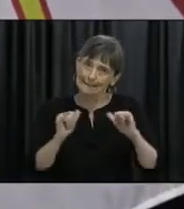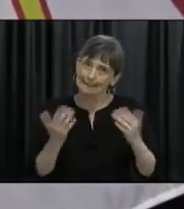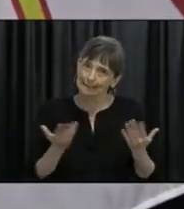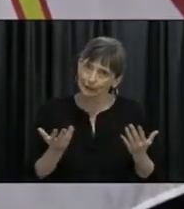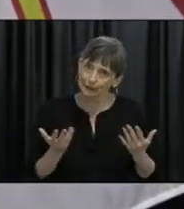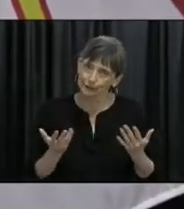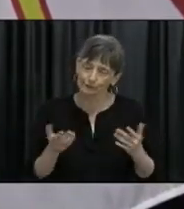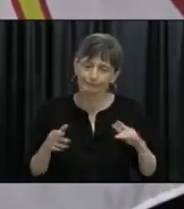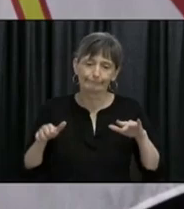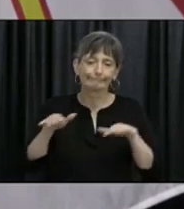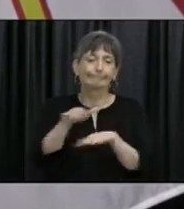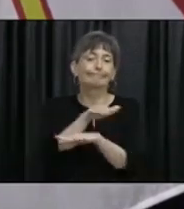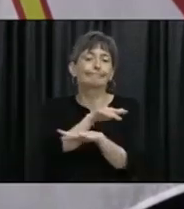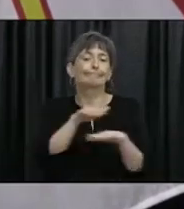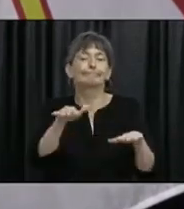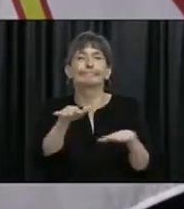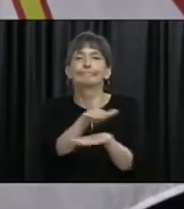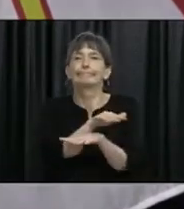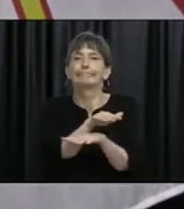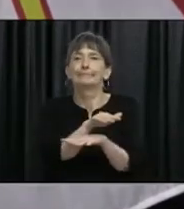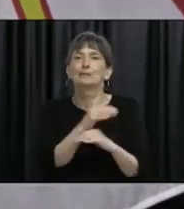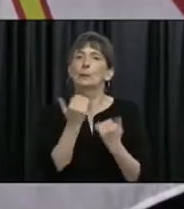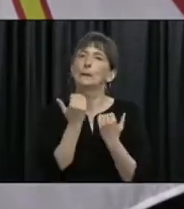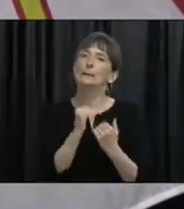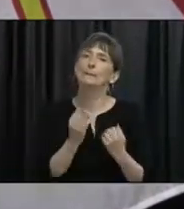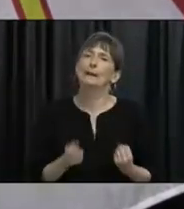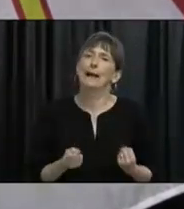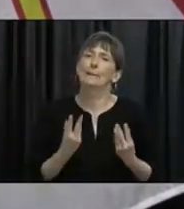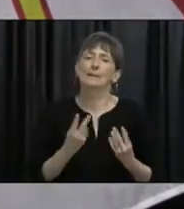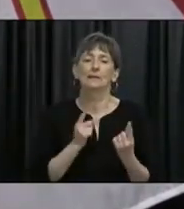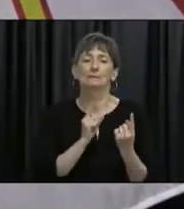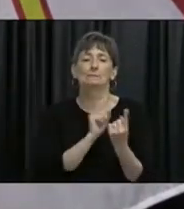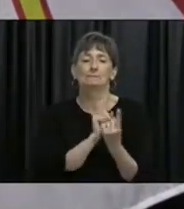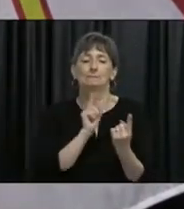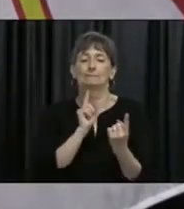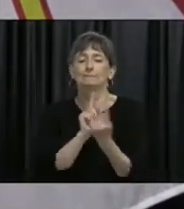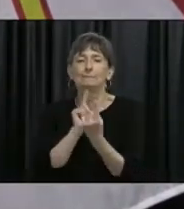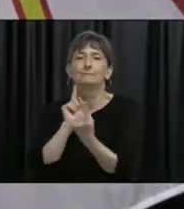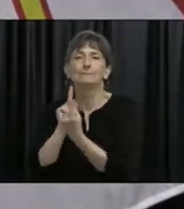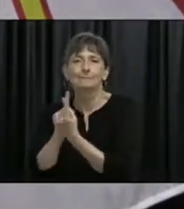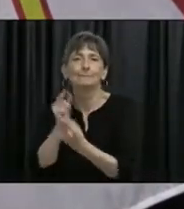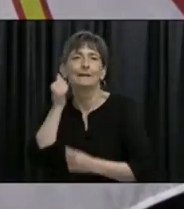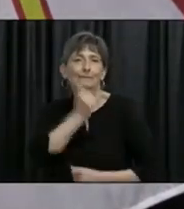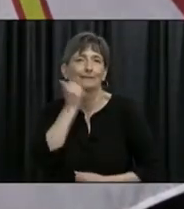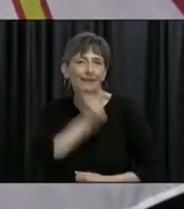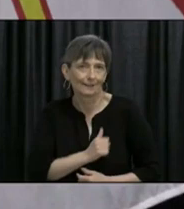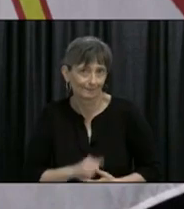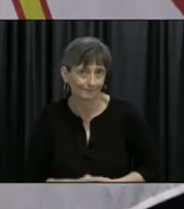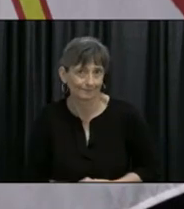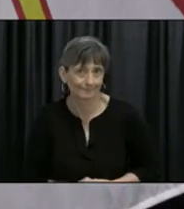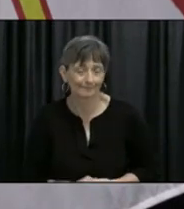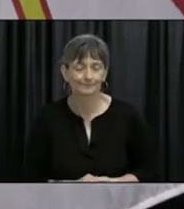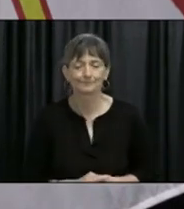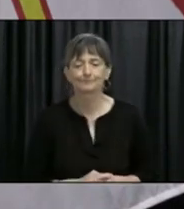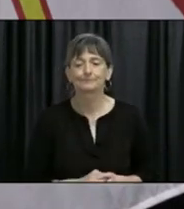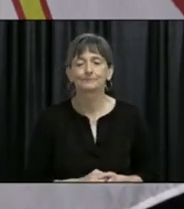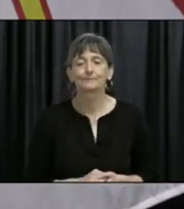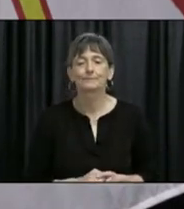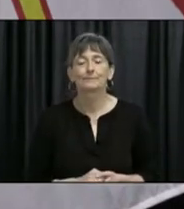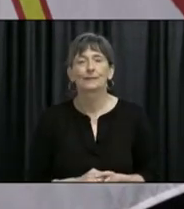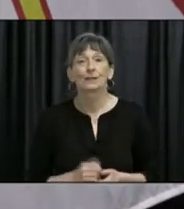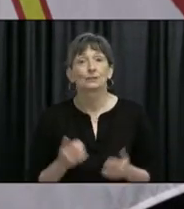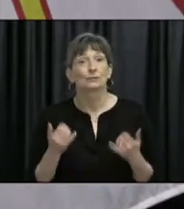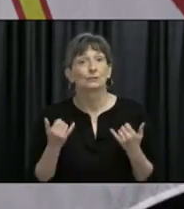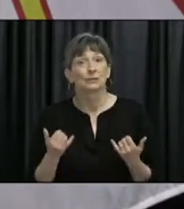continue to limit the number of contacts. So be responsible, I guess, is the message today for Newfoundlanders and Labradorians. Today's